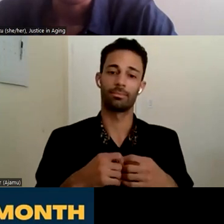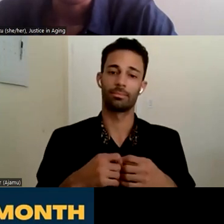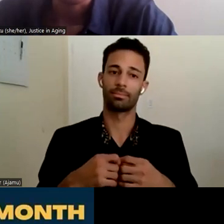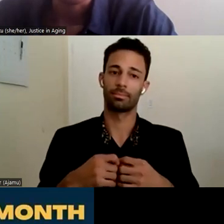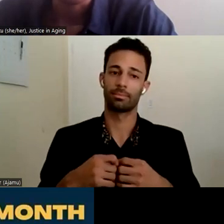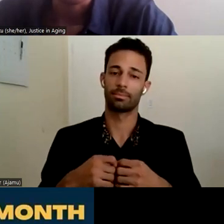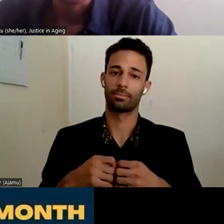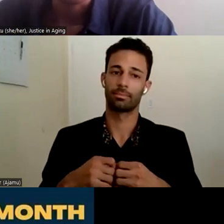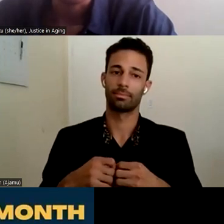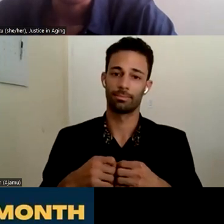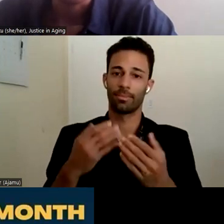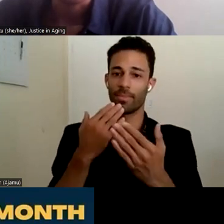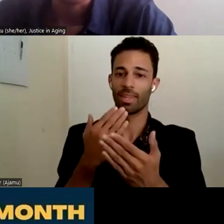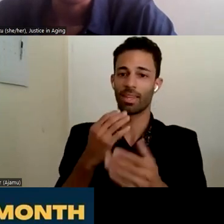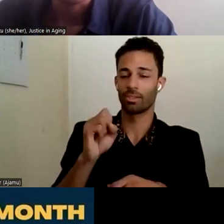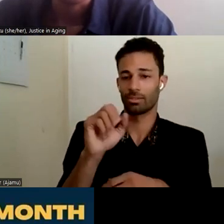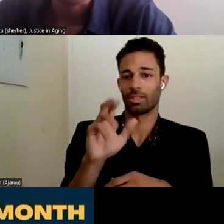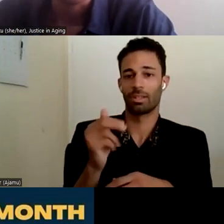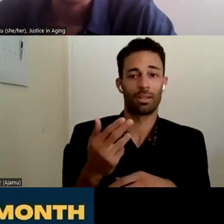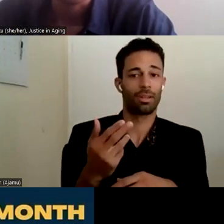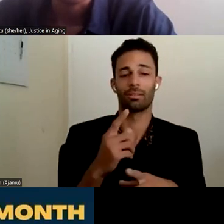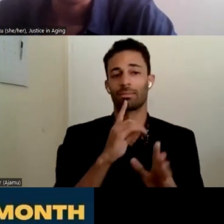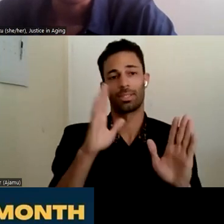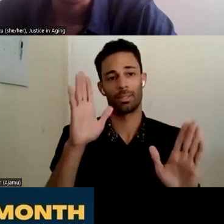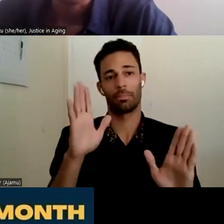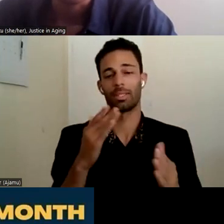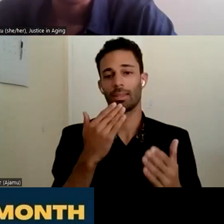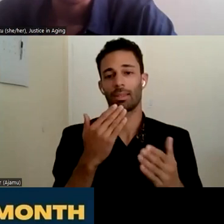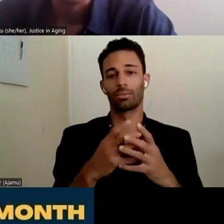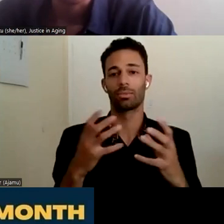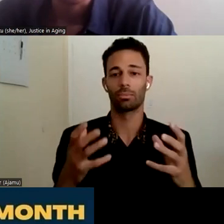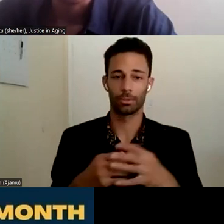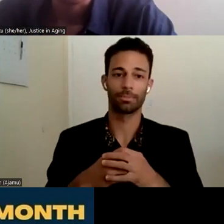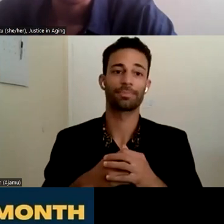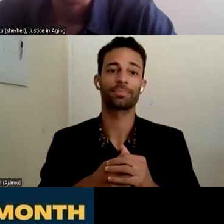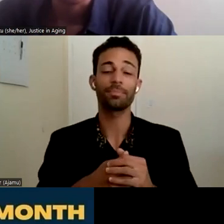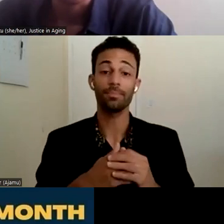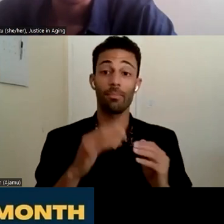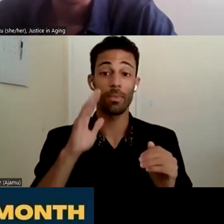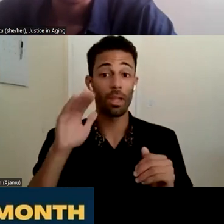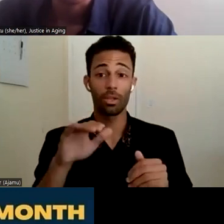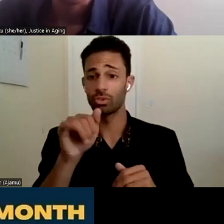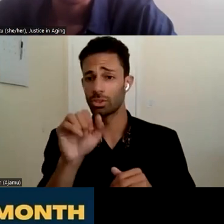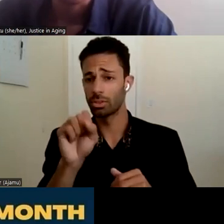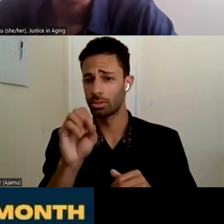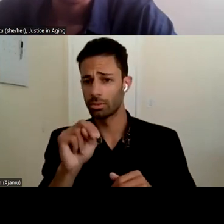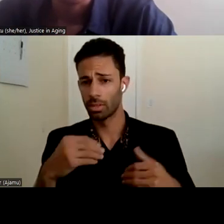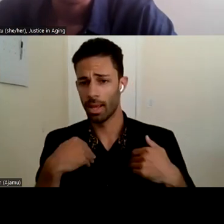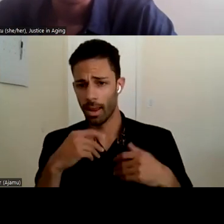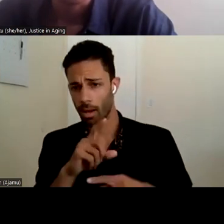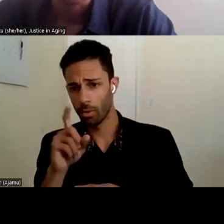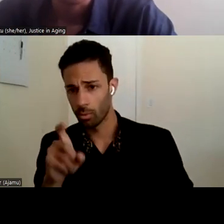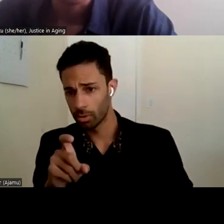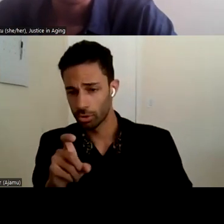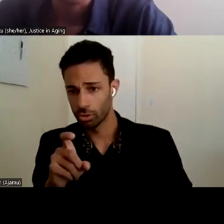Thank you, Sarah. This is amazing. Thank you so much. Um, I know Jason, um, had a question and he had